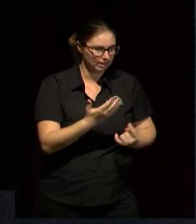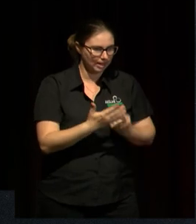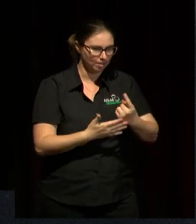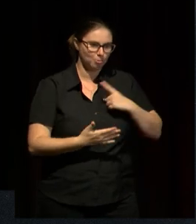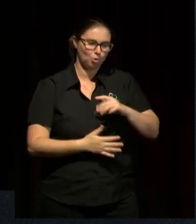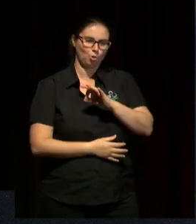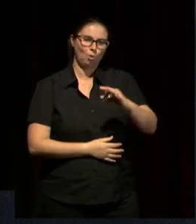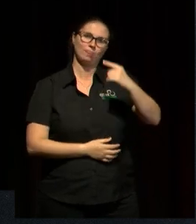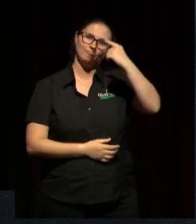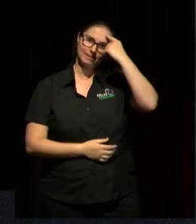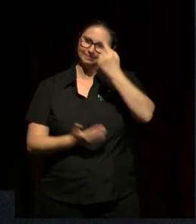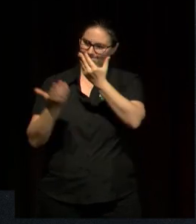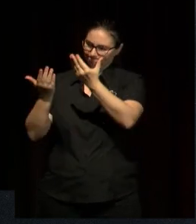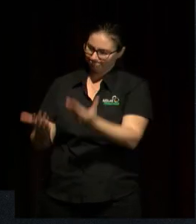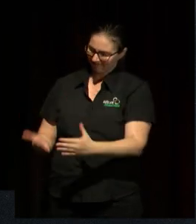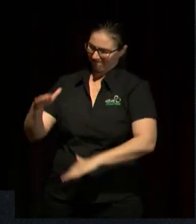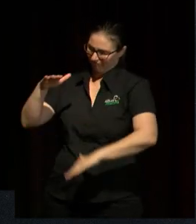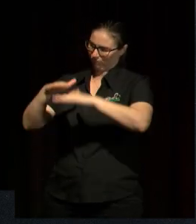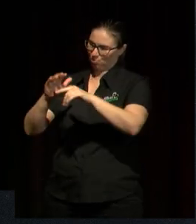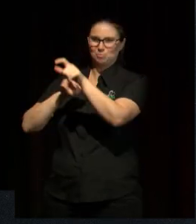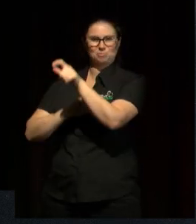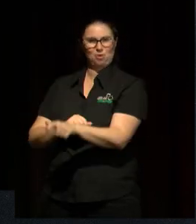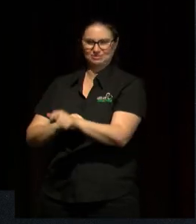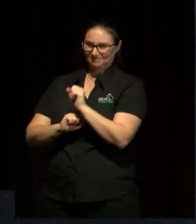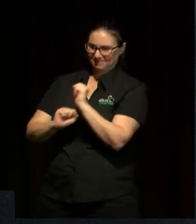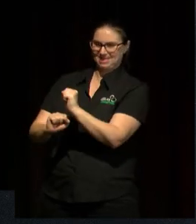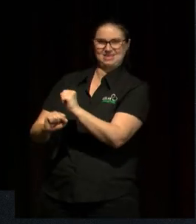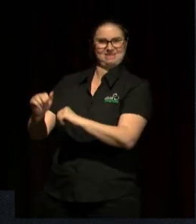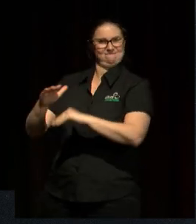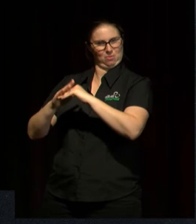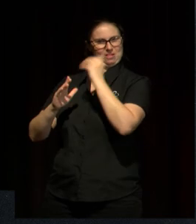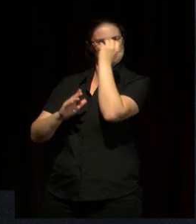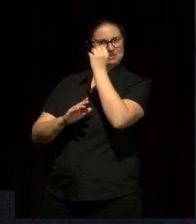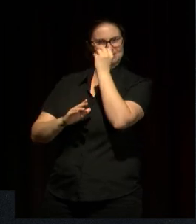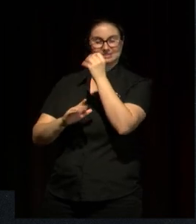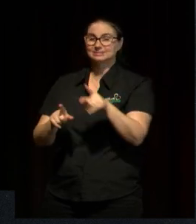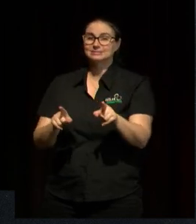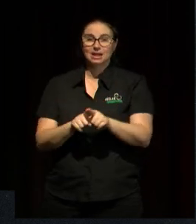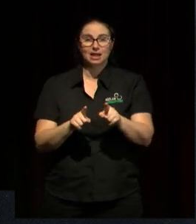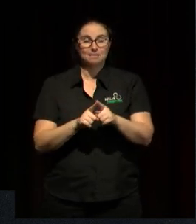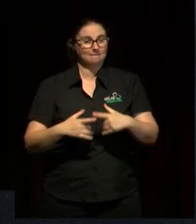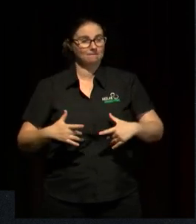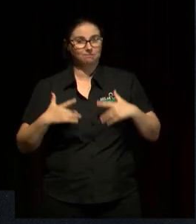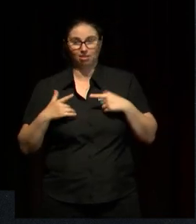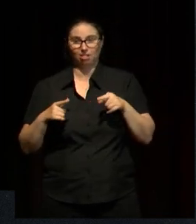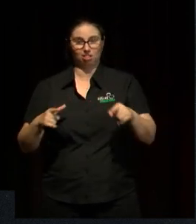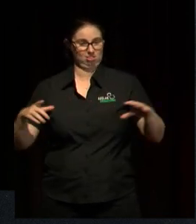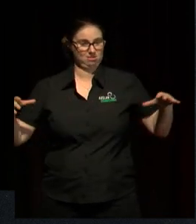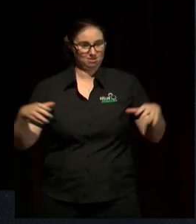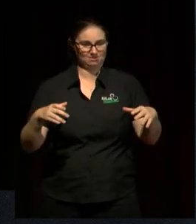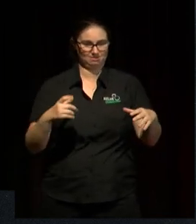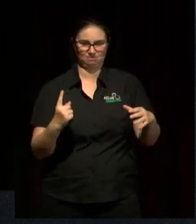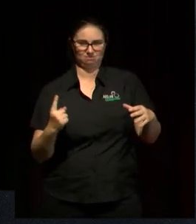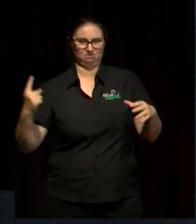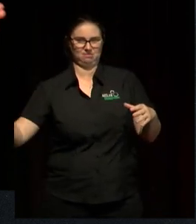we also find ourselves in trouble when we don't understand the whole person within holistic and collective environments, which